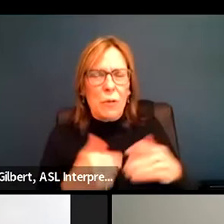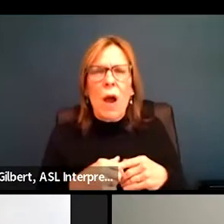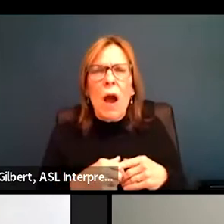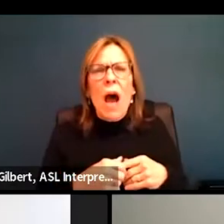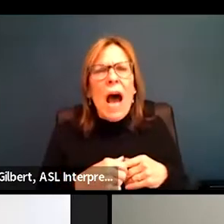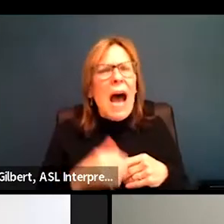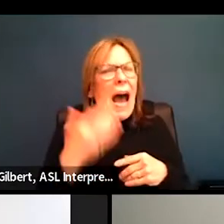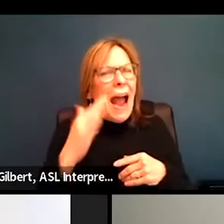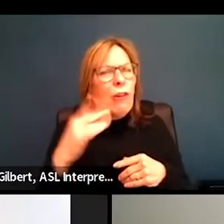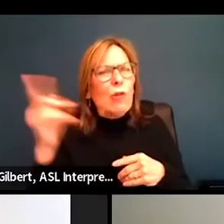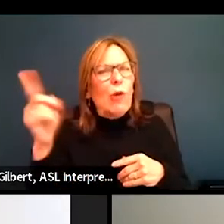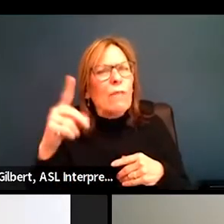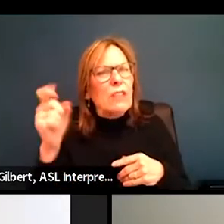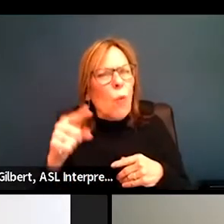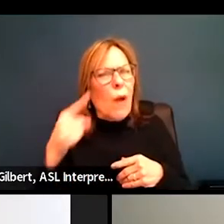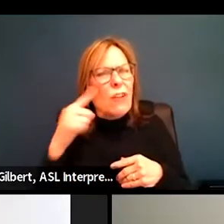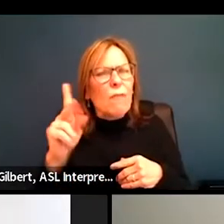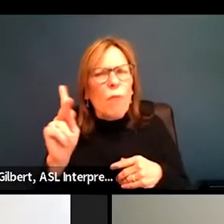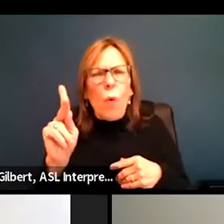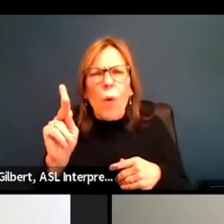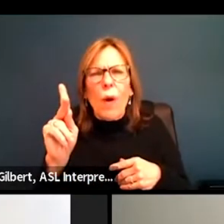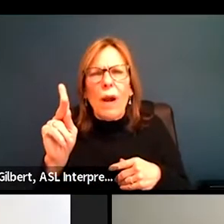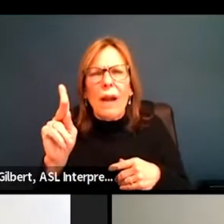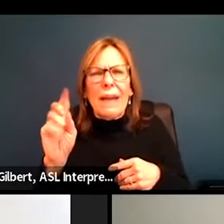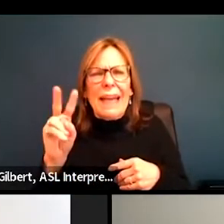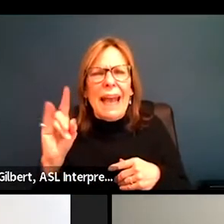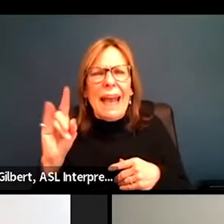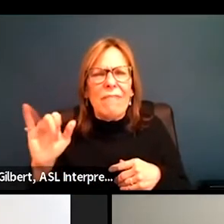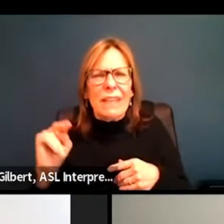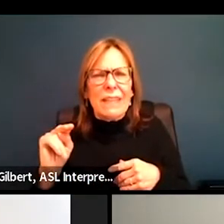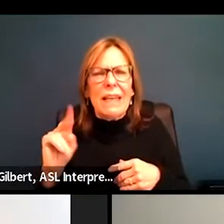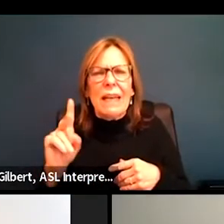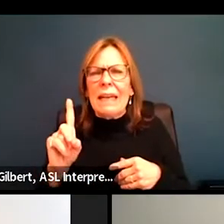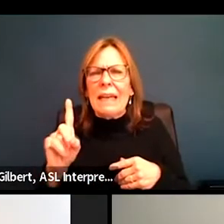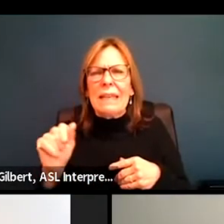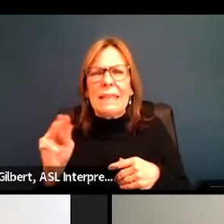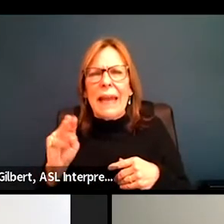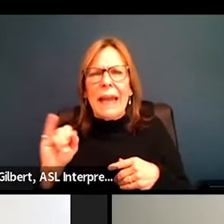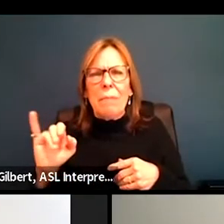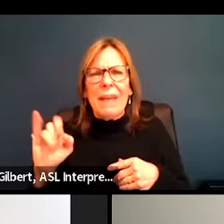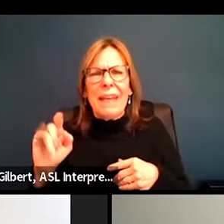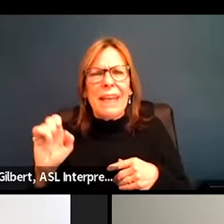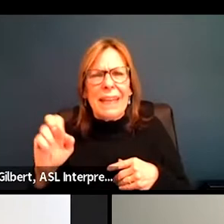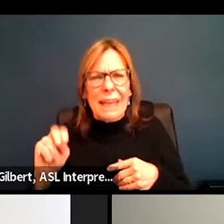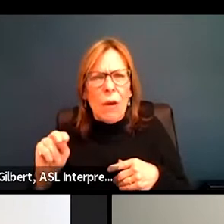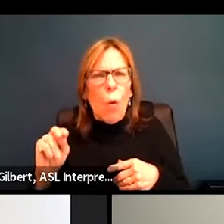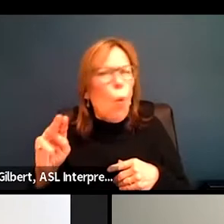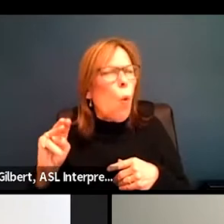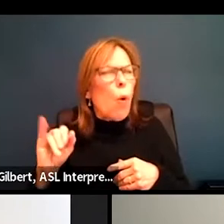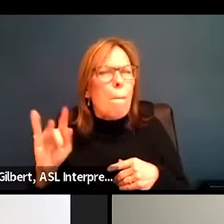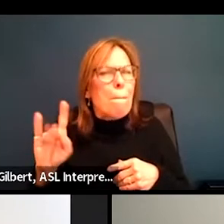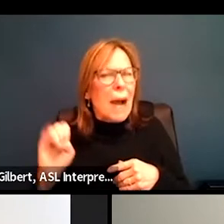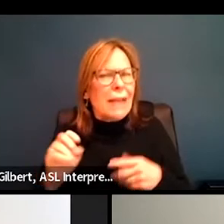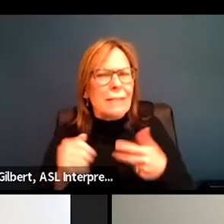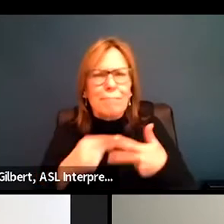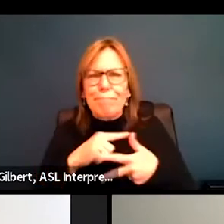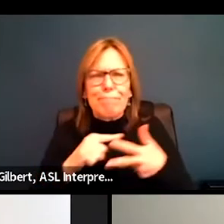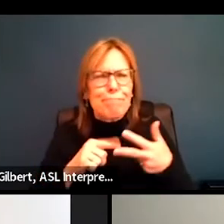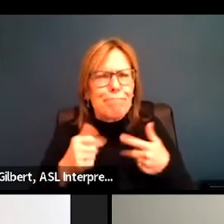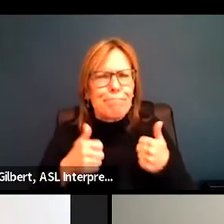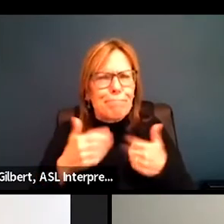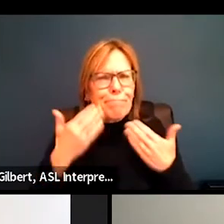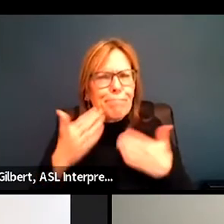for Kevin or Damian or Mike, but you, the funding that we've used so